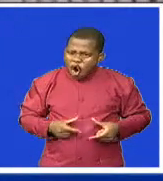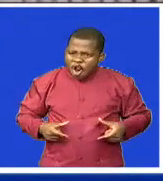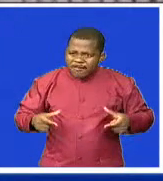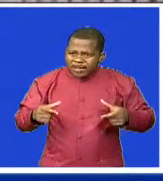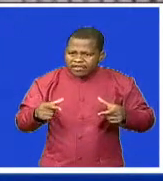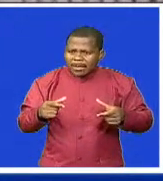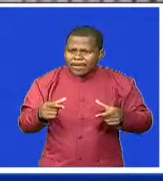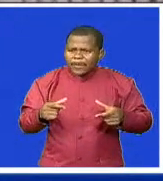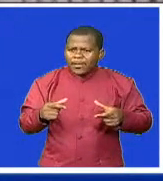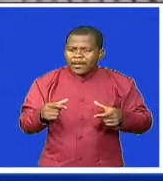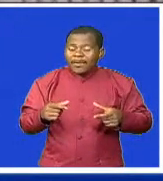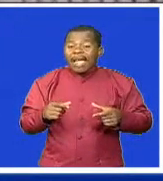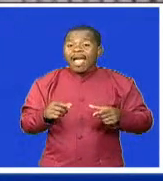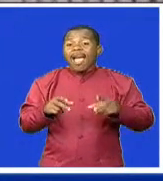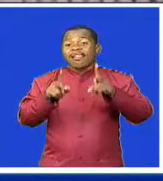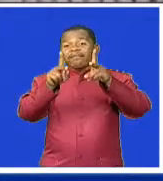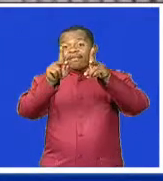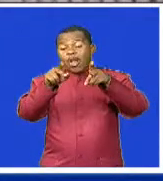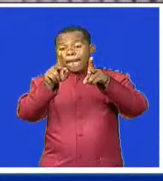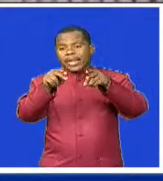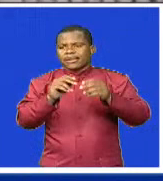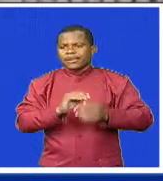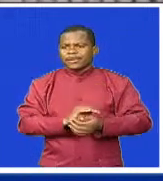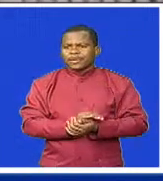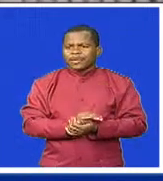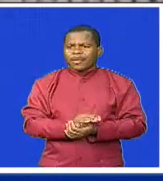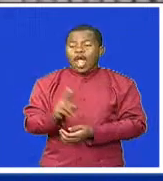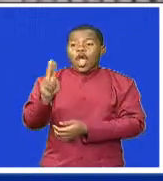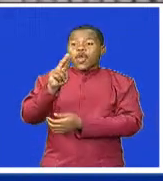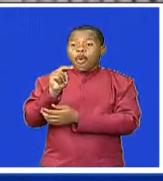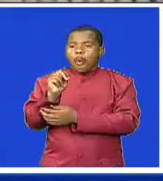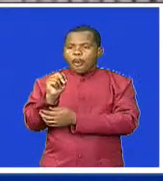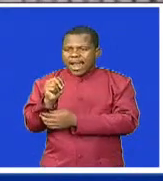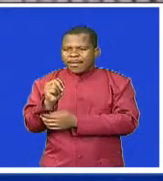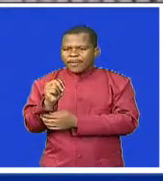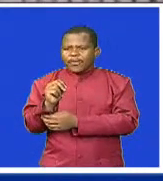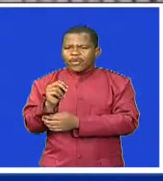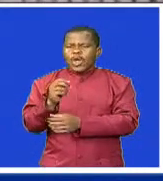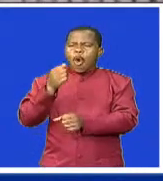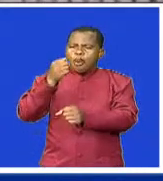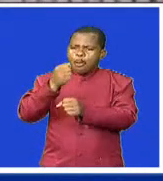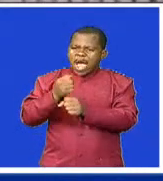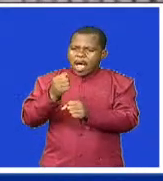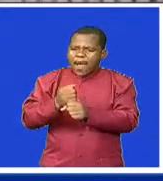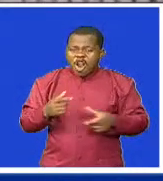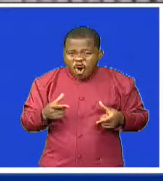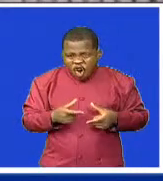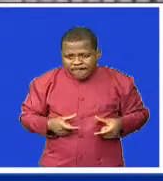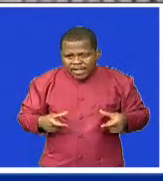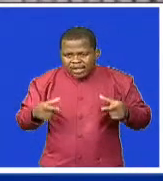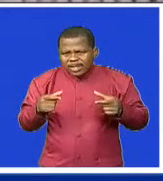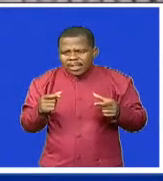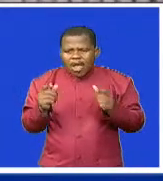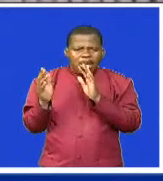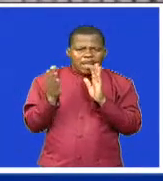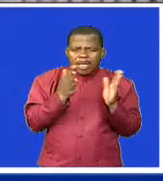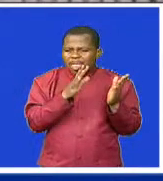Diversity, the United Nations Framework Convention on Climate Change,